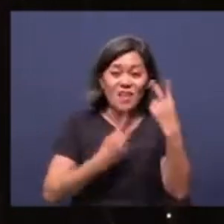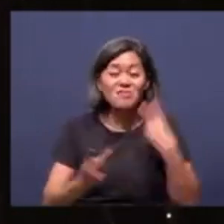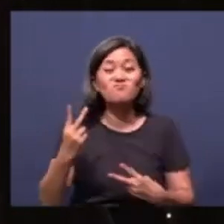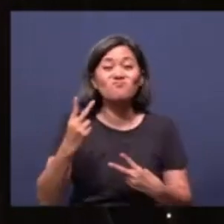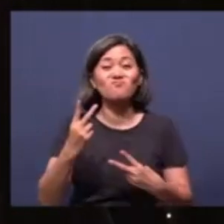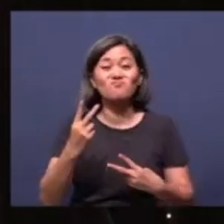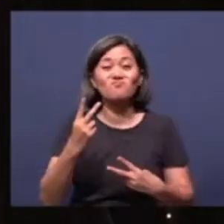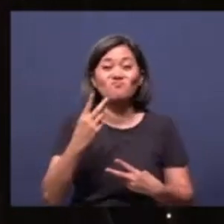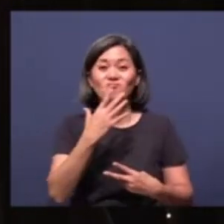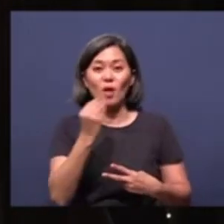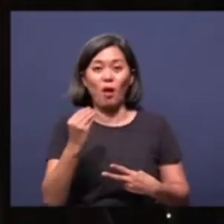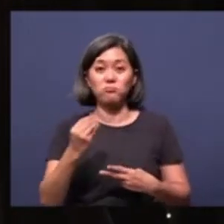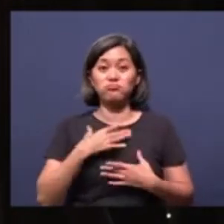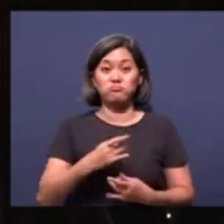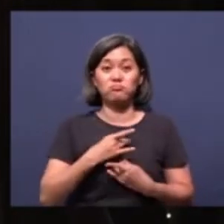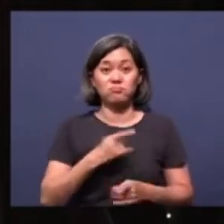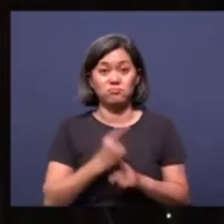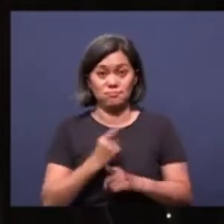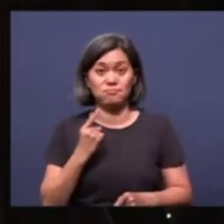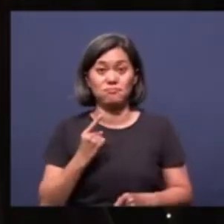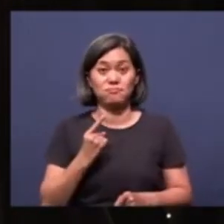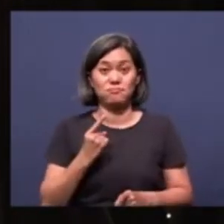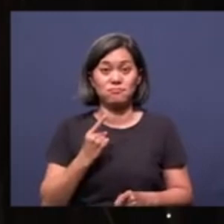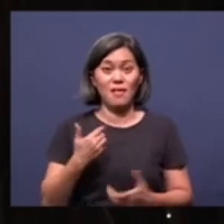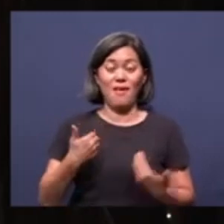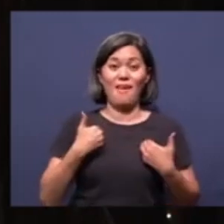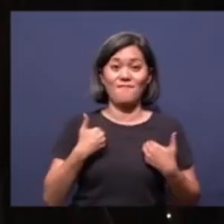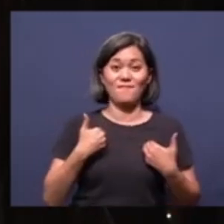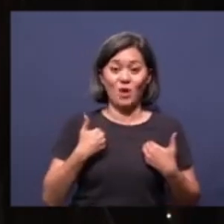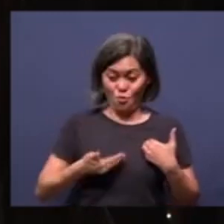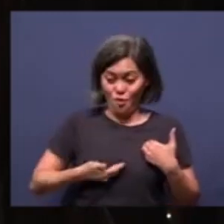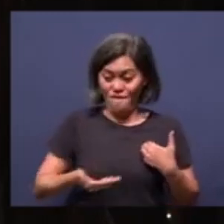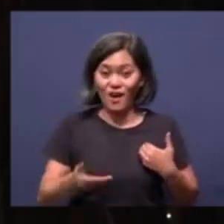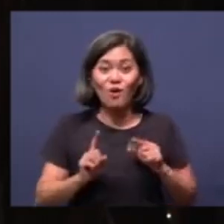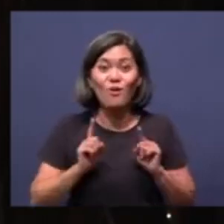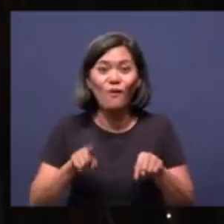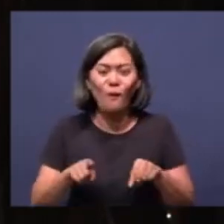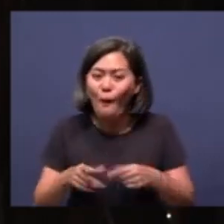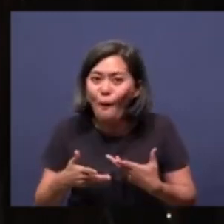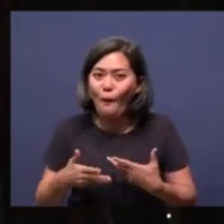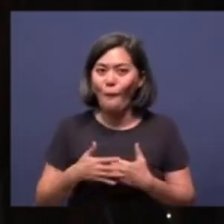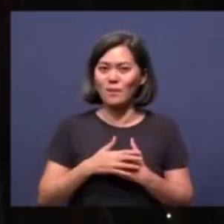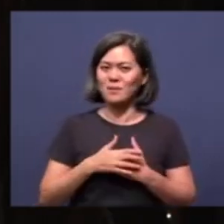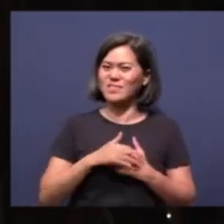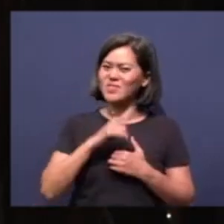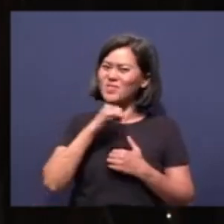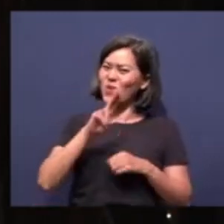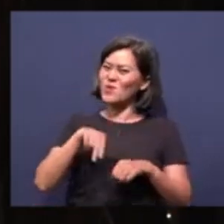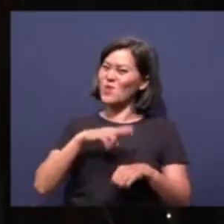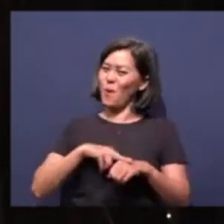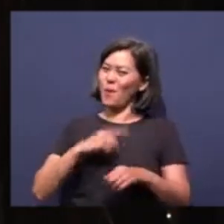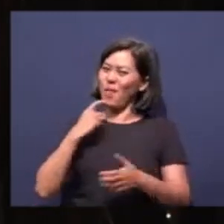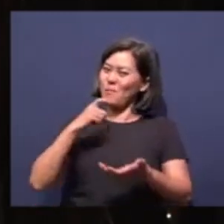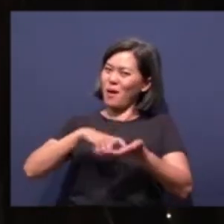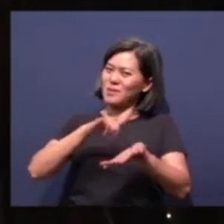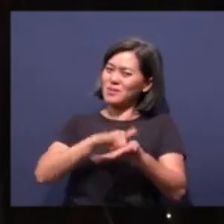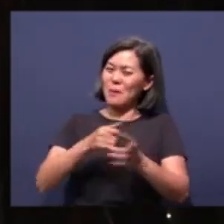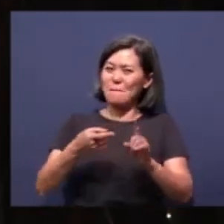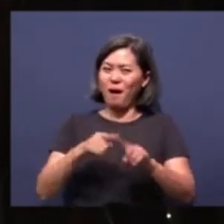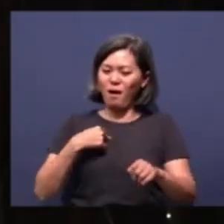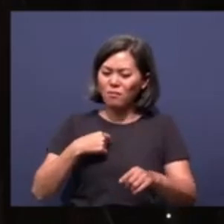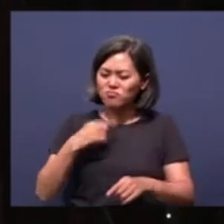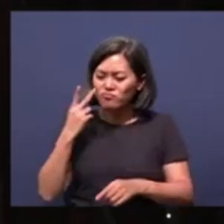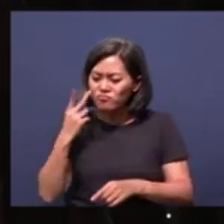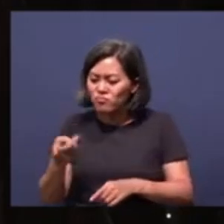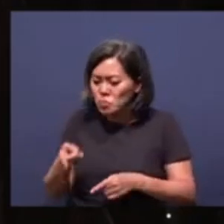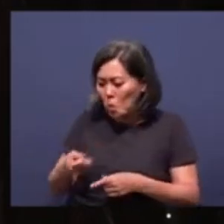that's interesting, right, to have that kind of invitation. I don't normally talk about that, but what's interesting is I look at